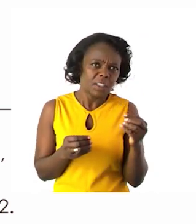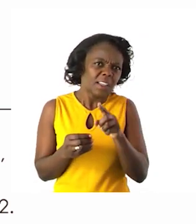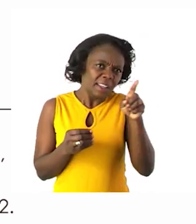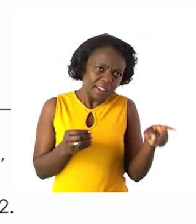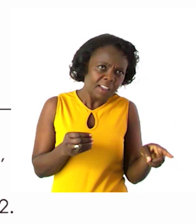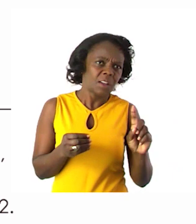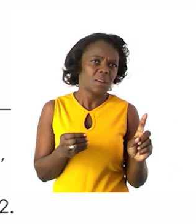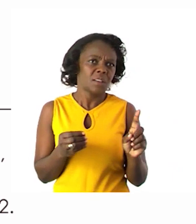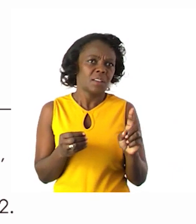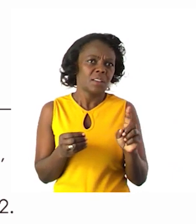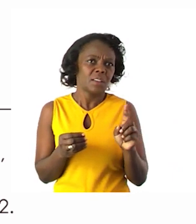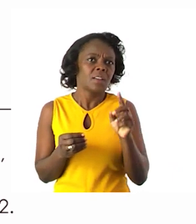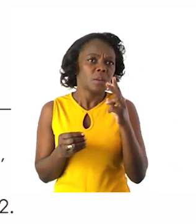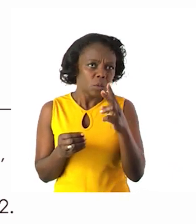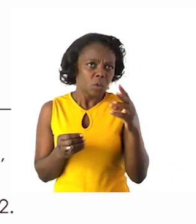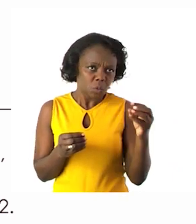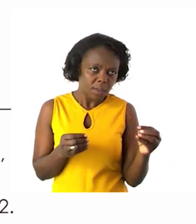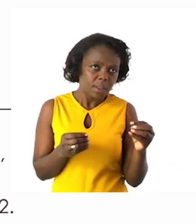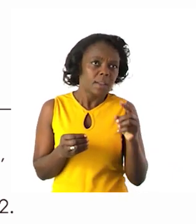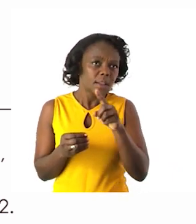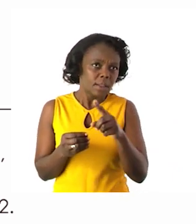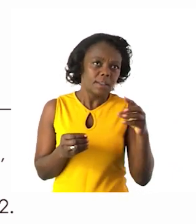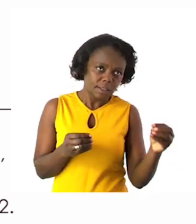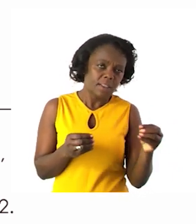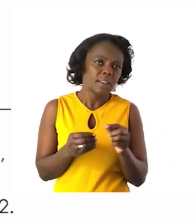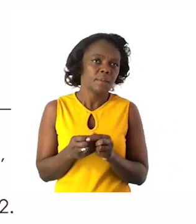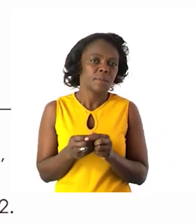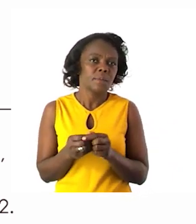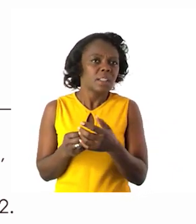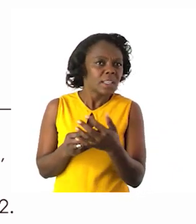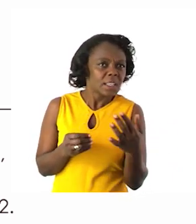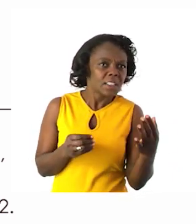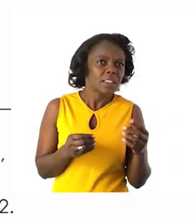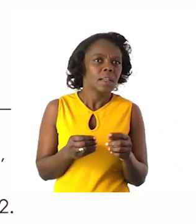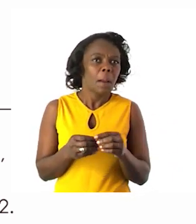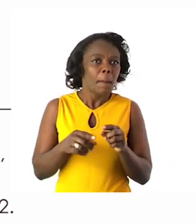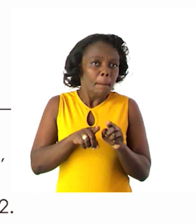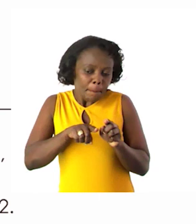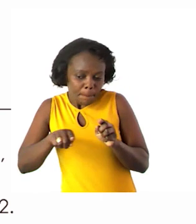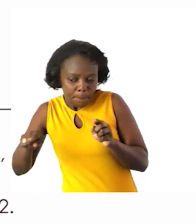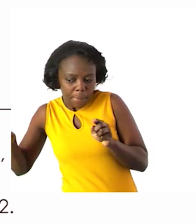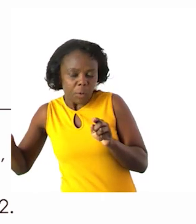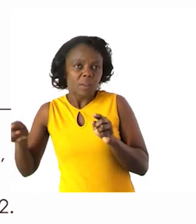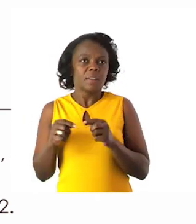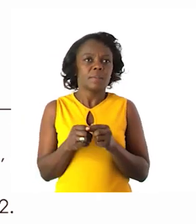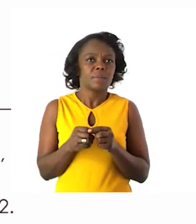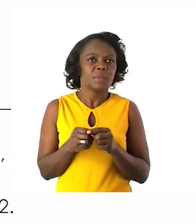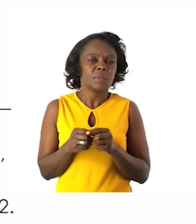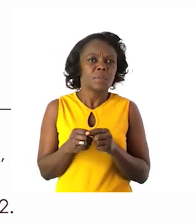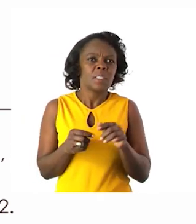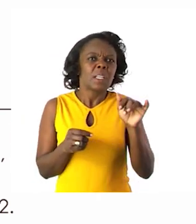one number. go down to 20 and 10. They are counting backwards. But in which number are they counting backwards?